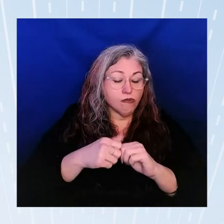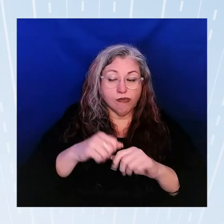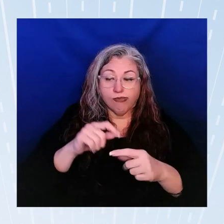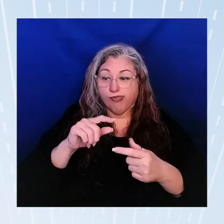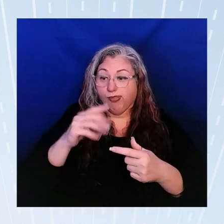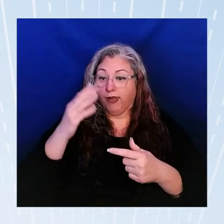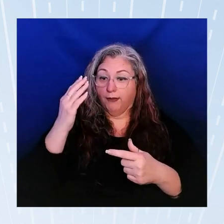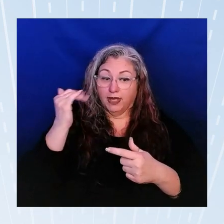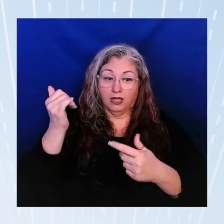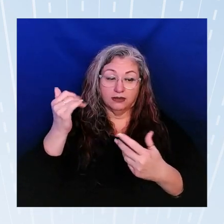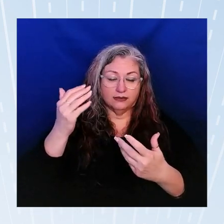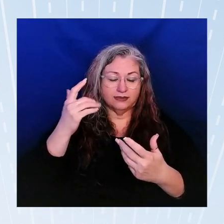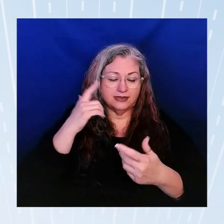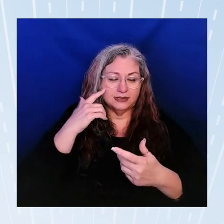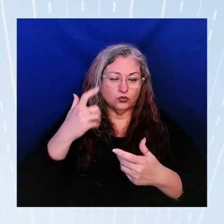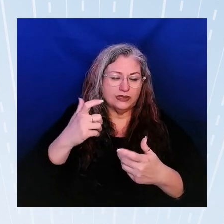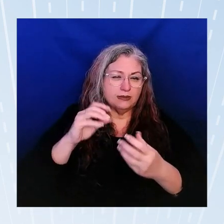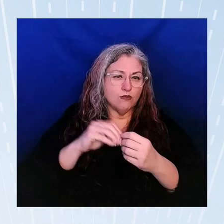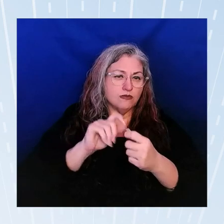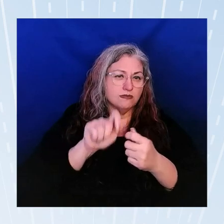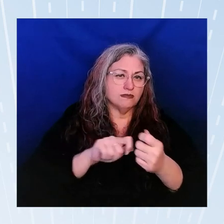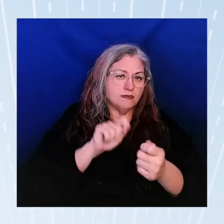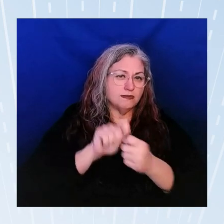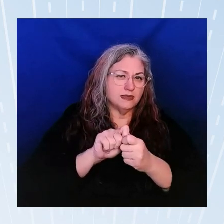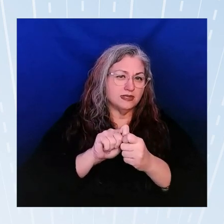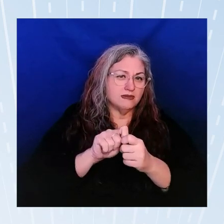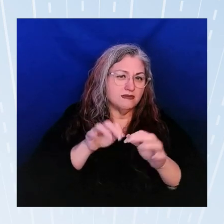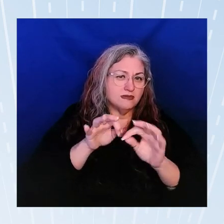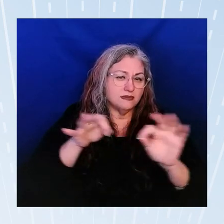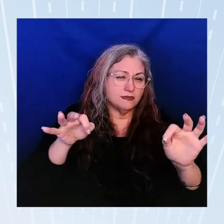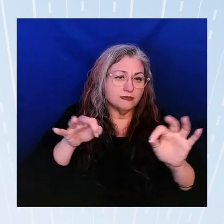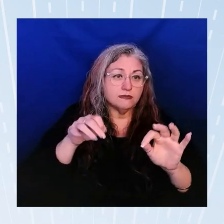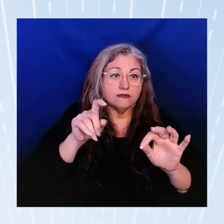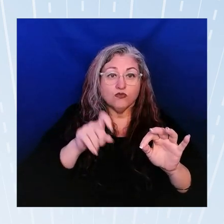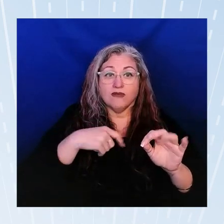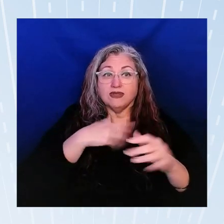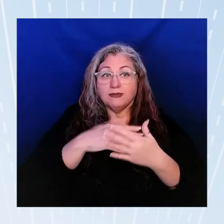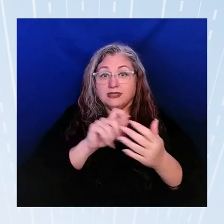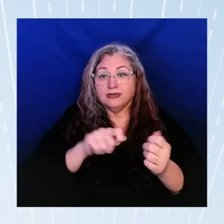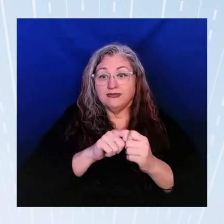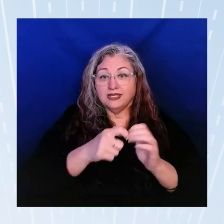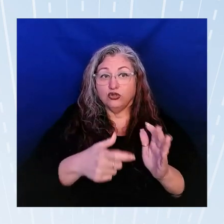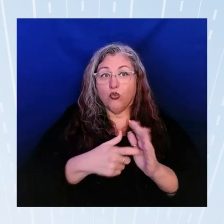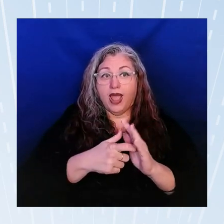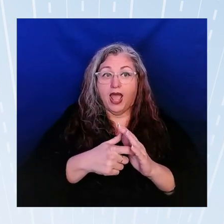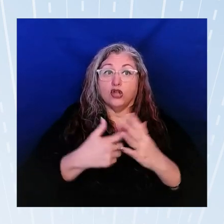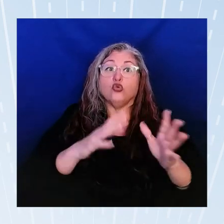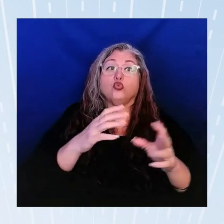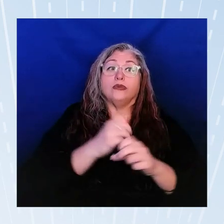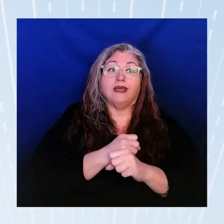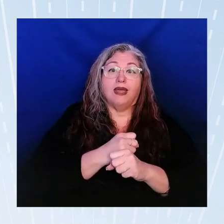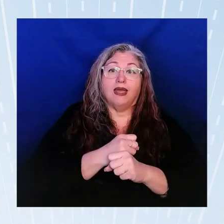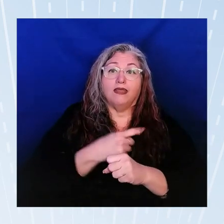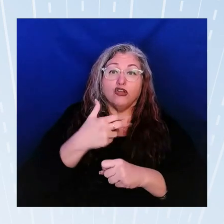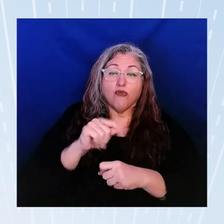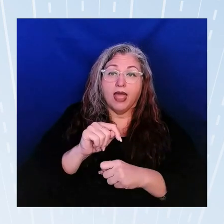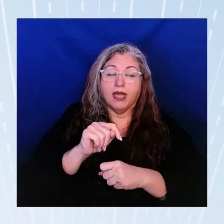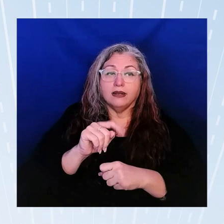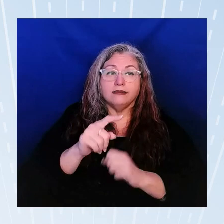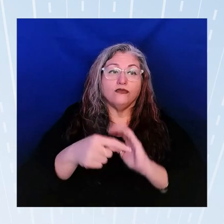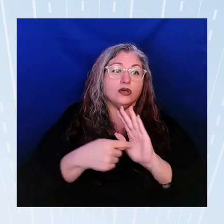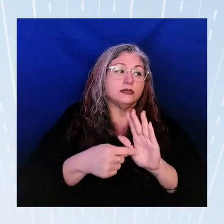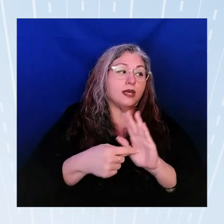because I think we need specificity there are there specifics required to get those grants for example is there a